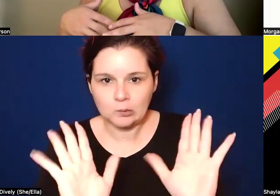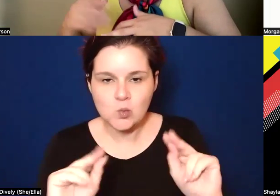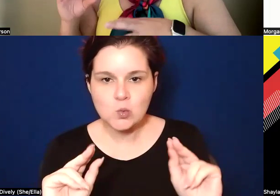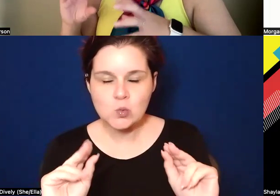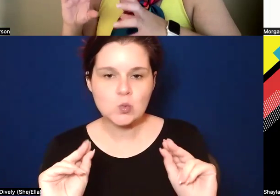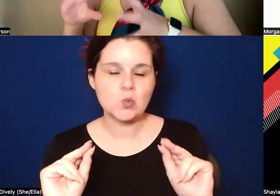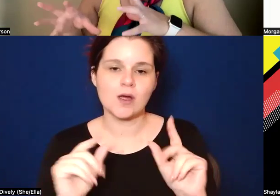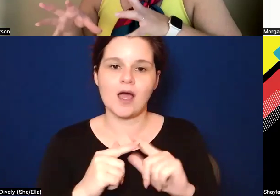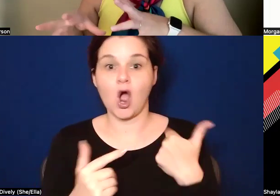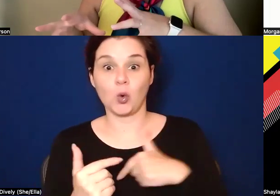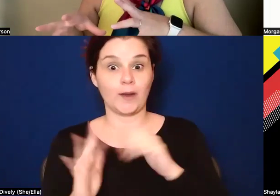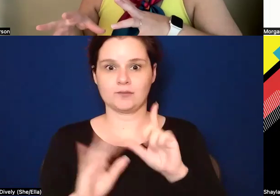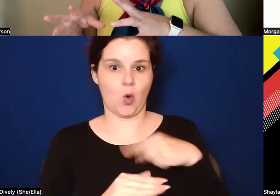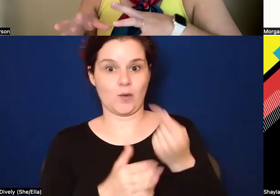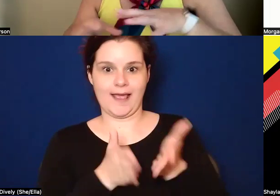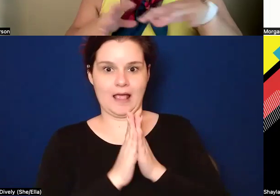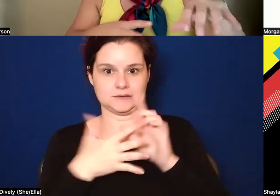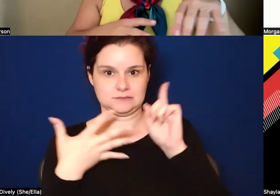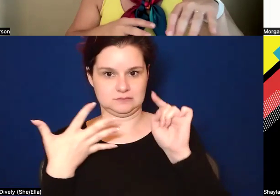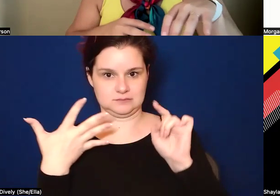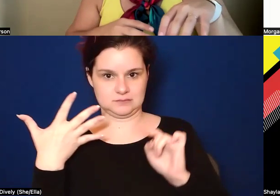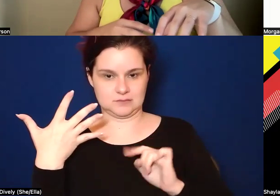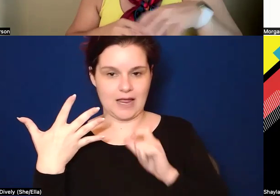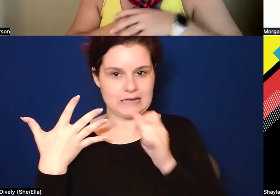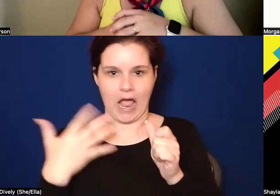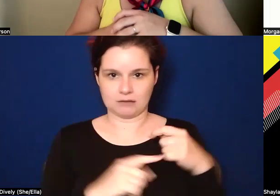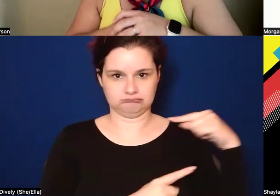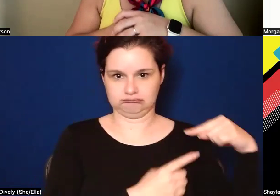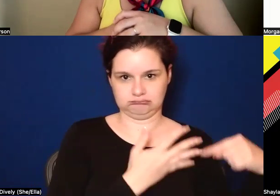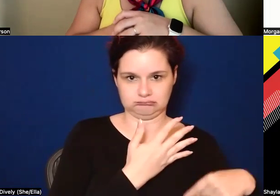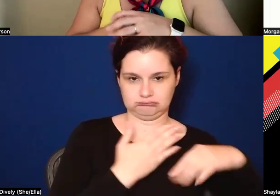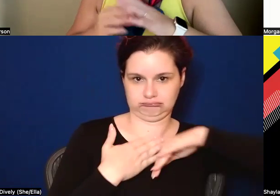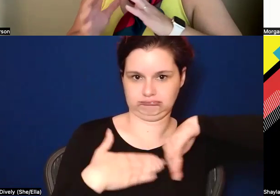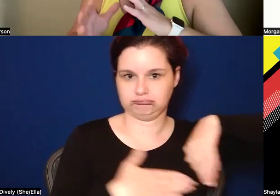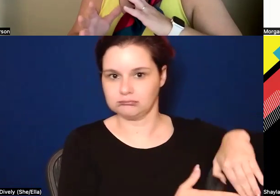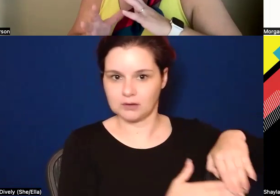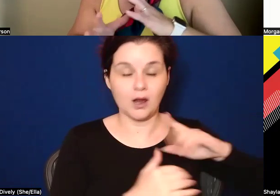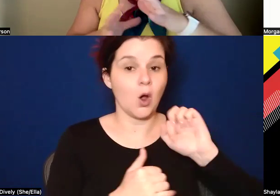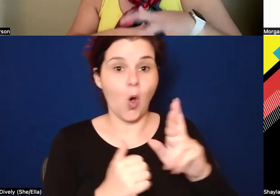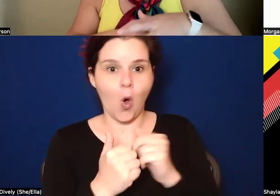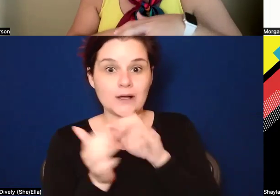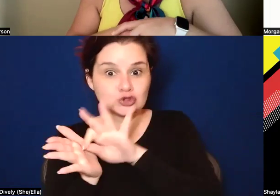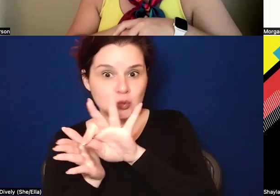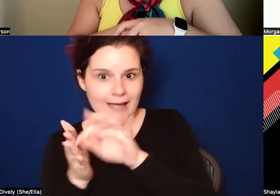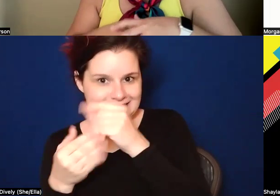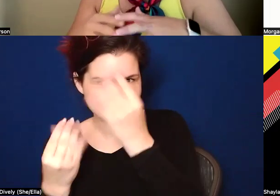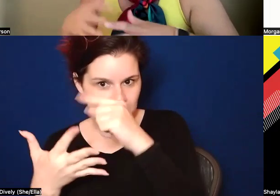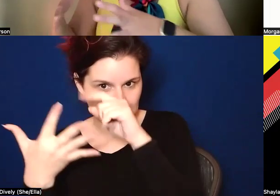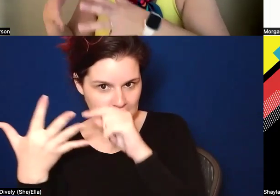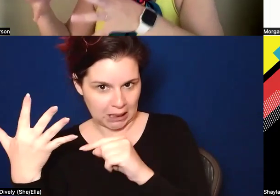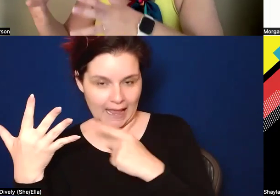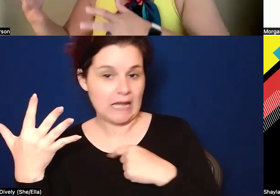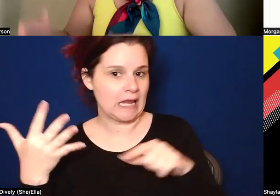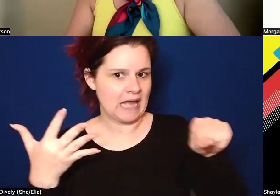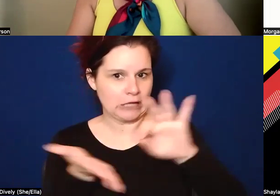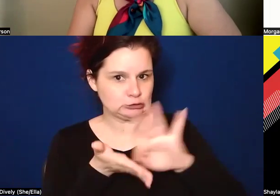you know, oh, we're going to only ask these questions and not these questions. Um, or we're only going to track these things and not those things in order